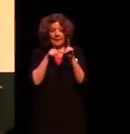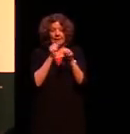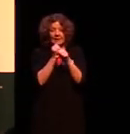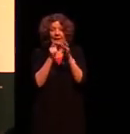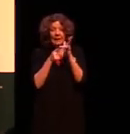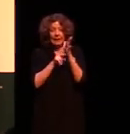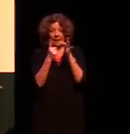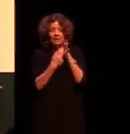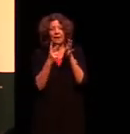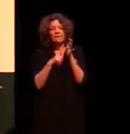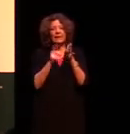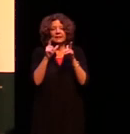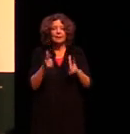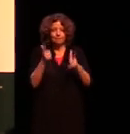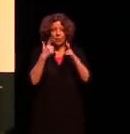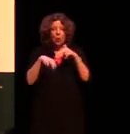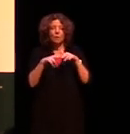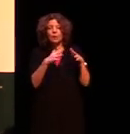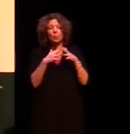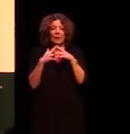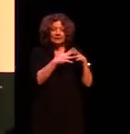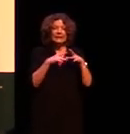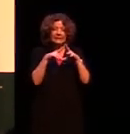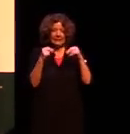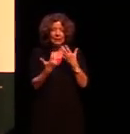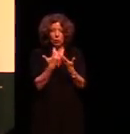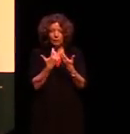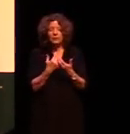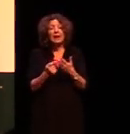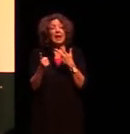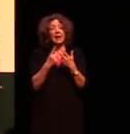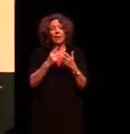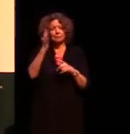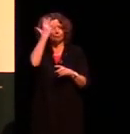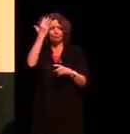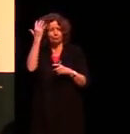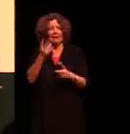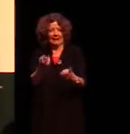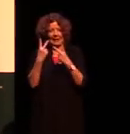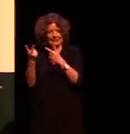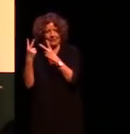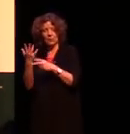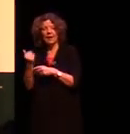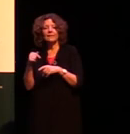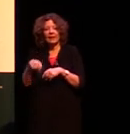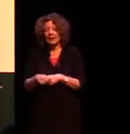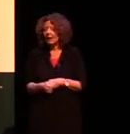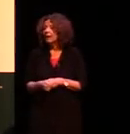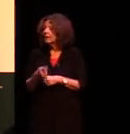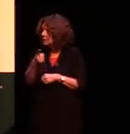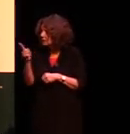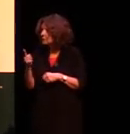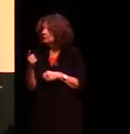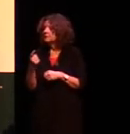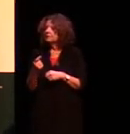Vice-Chancellor of Western Sydney University, and other distinguished guests we have here. I'm Uncle Greg.